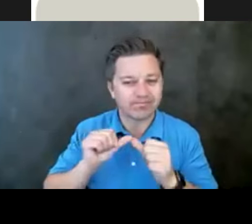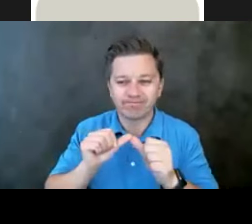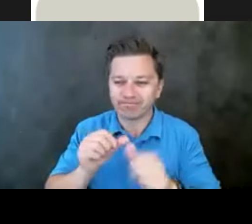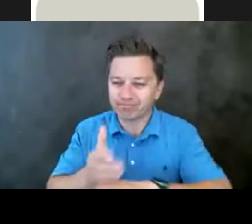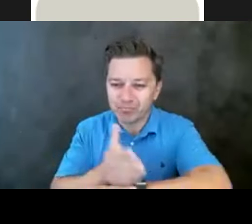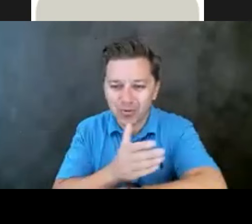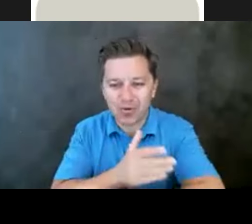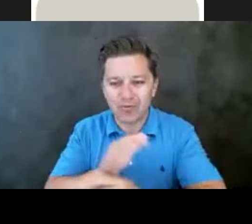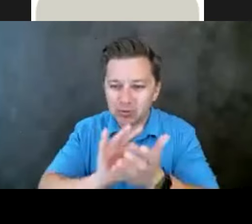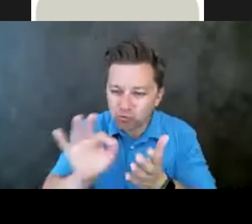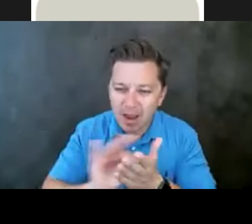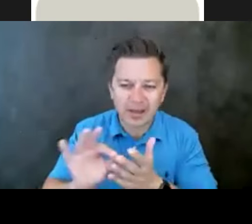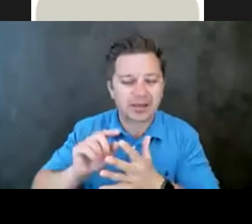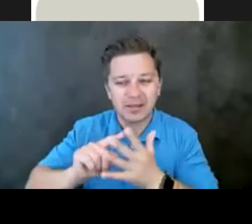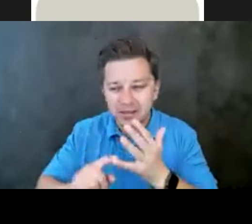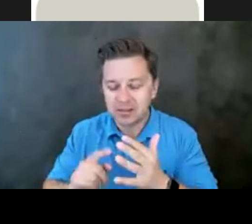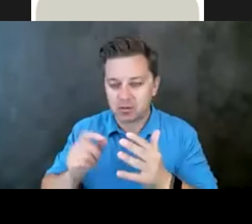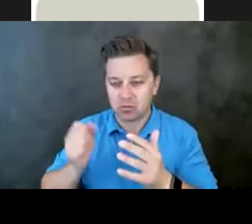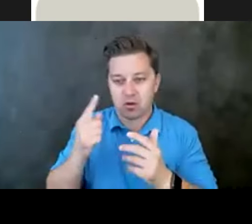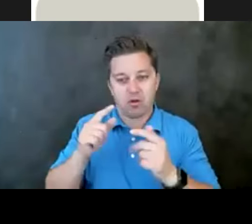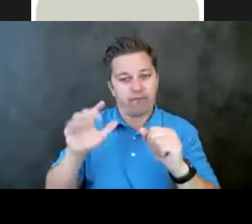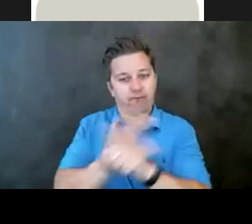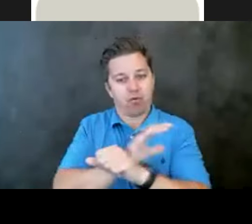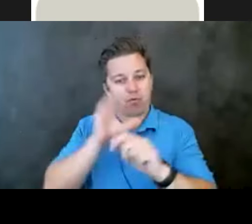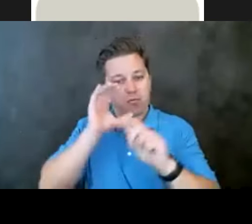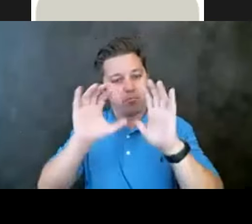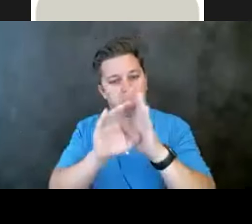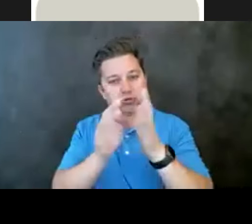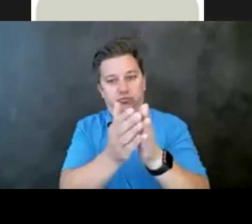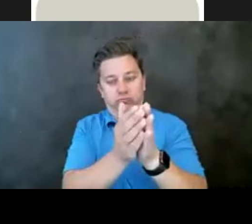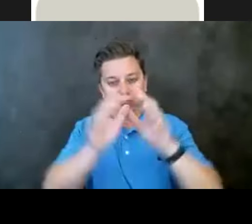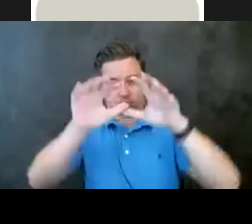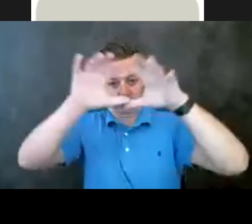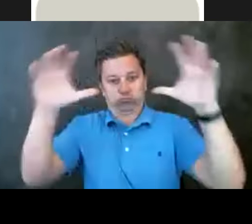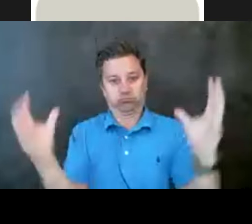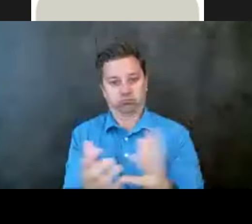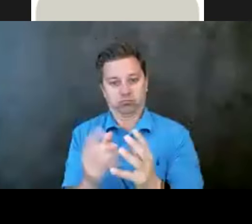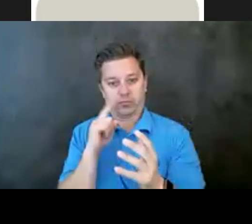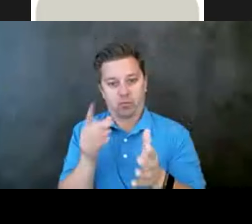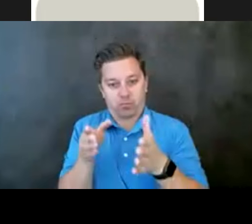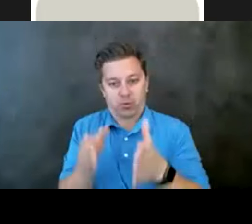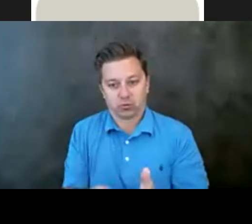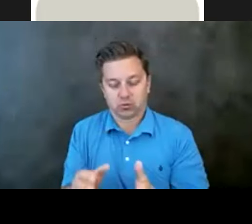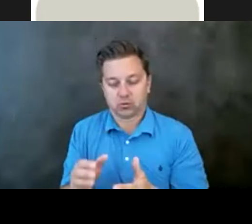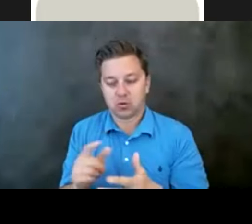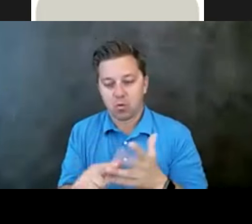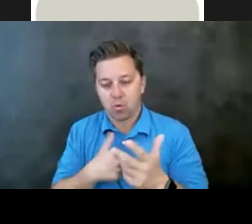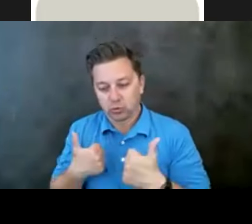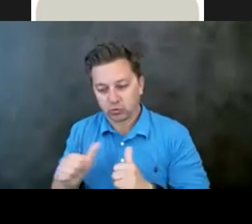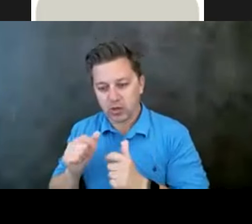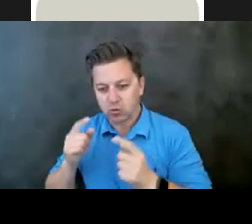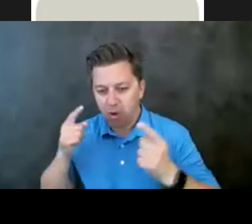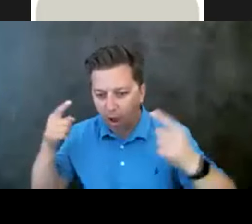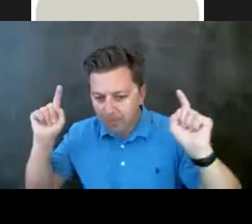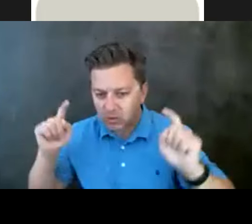to really paint a broader picture for the average individual of what it is that we're trying to accomplish and how impactful that can be.